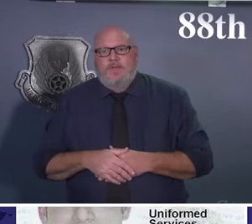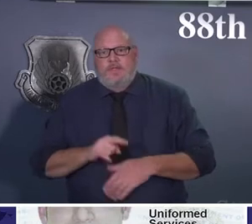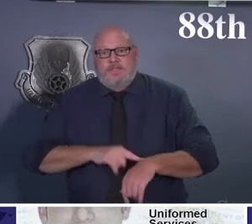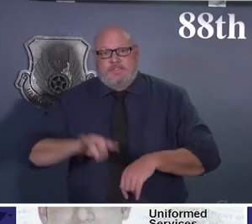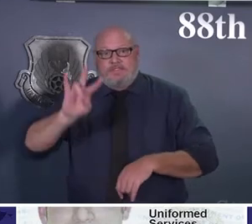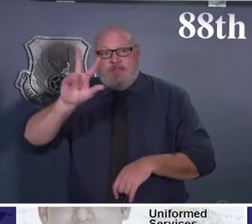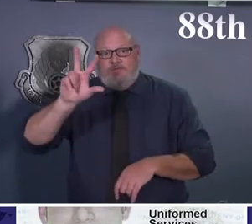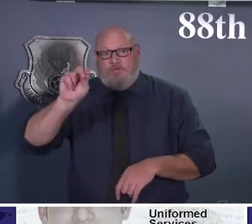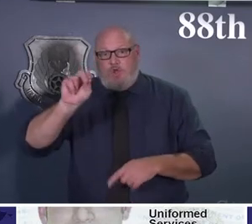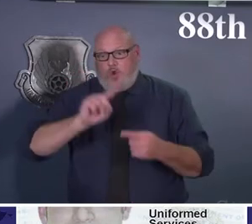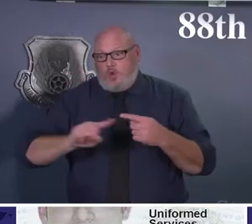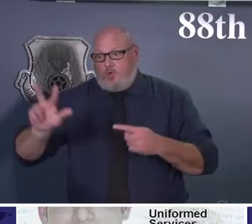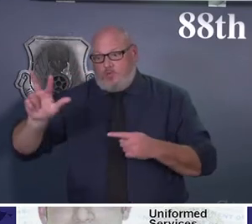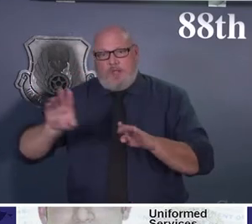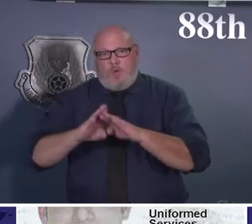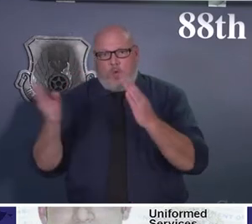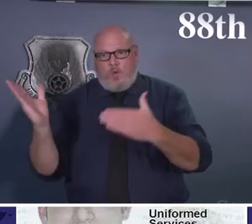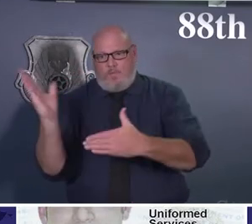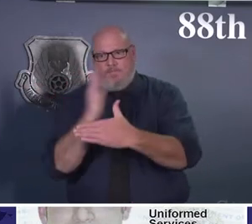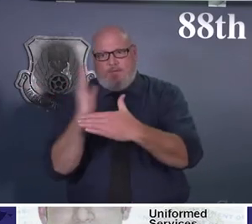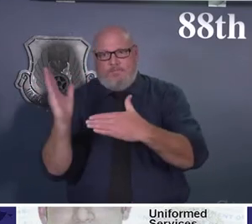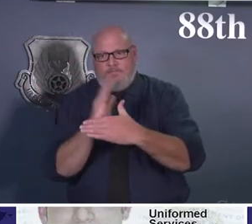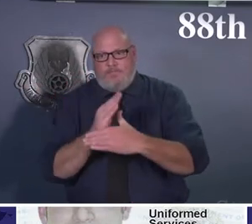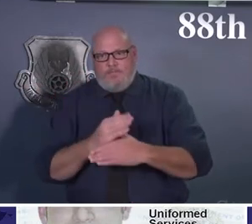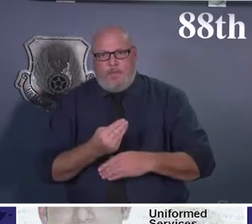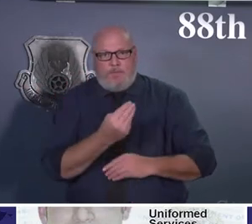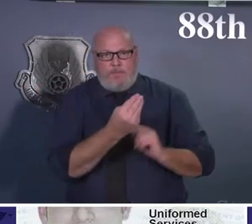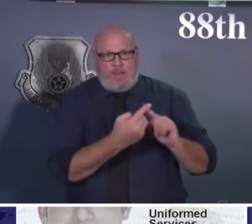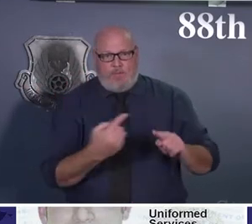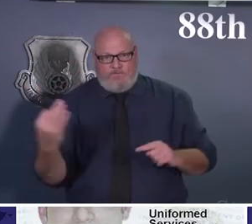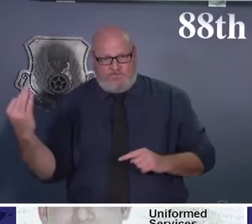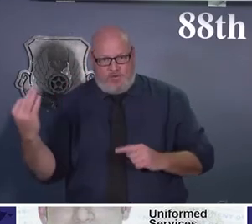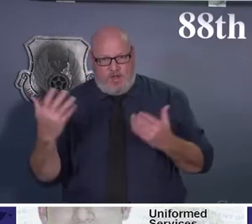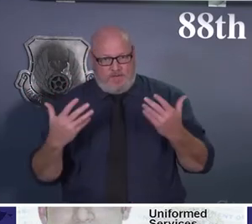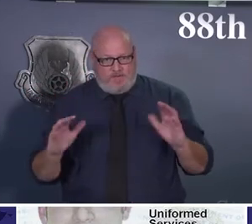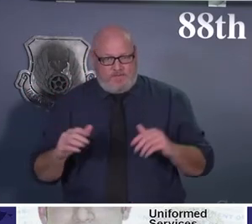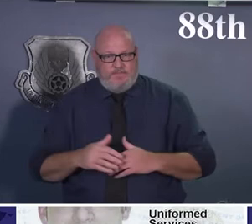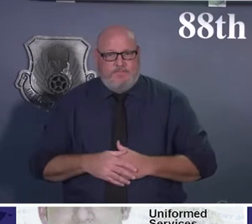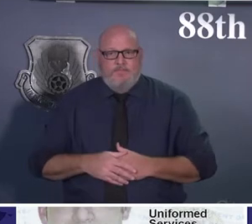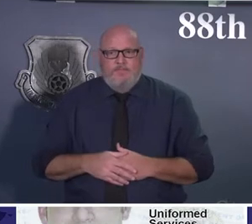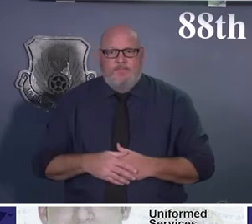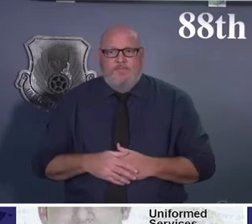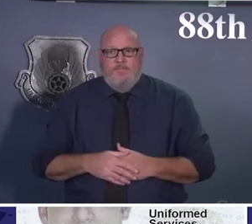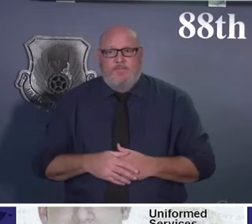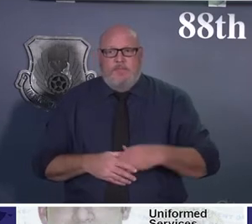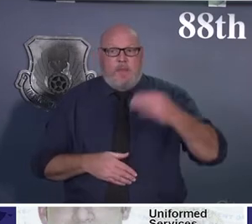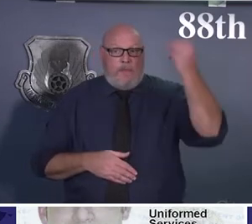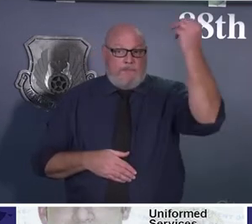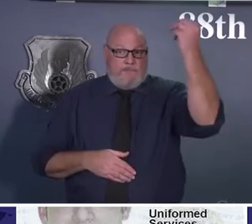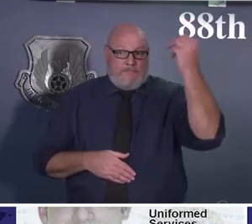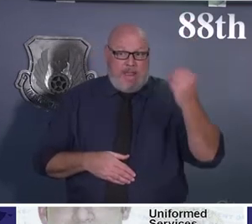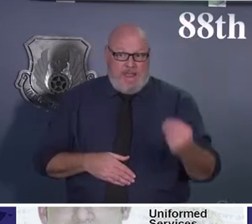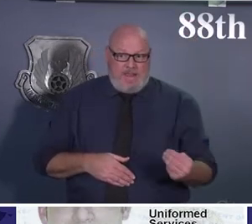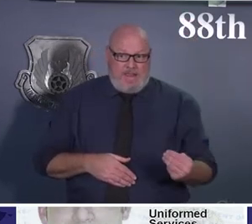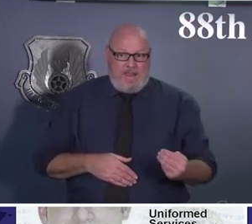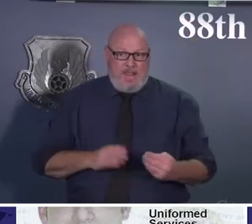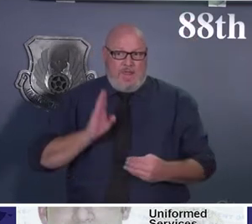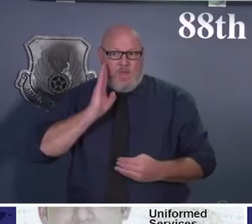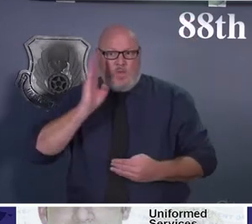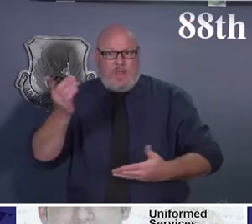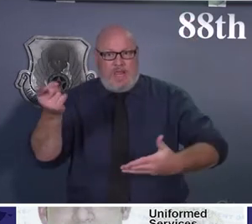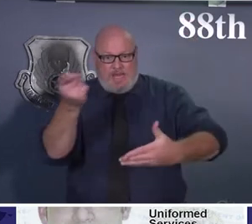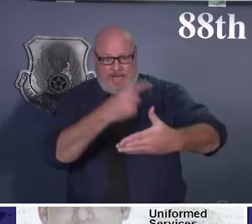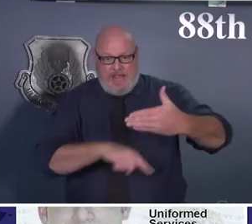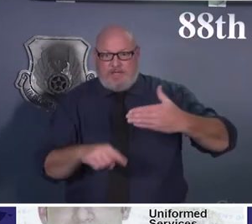We are currently appointing appointment only every every Monday, military personnel flight will release appointments for the